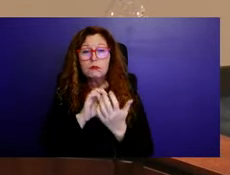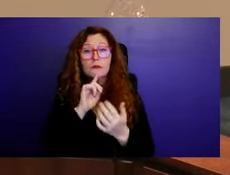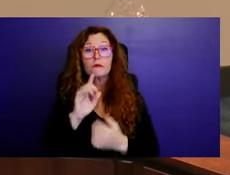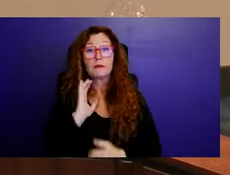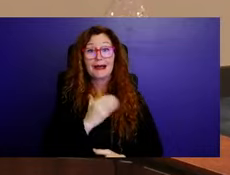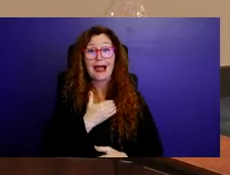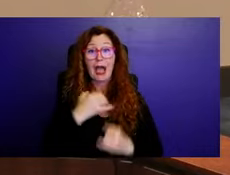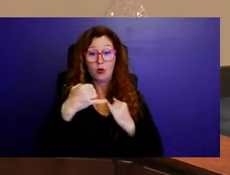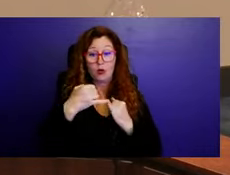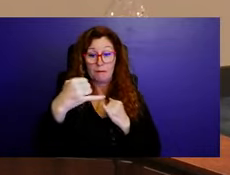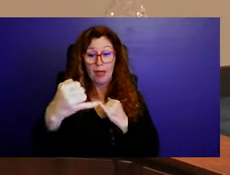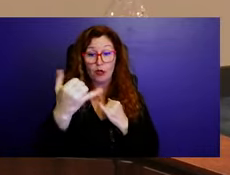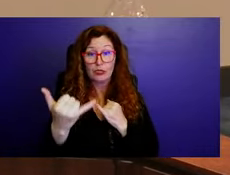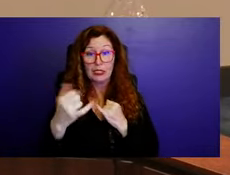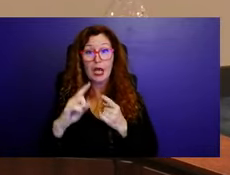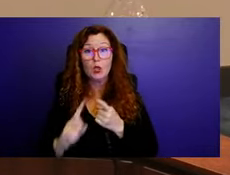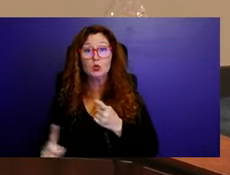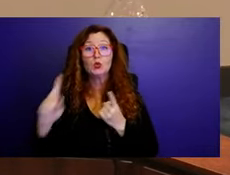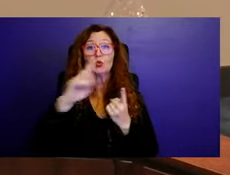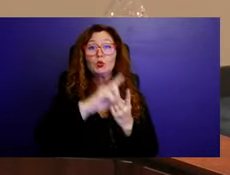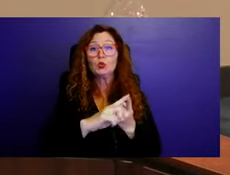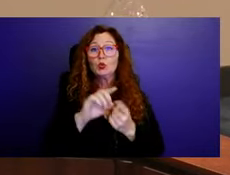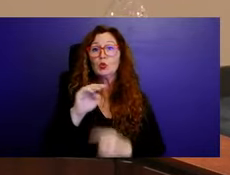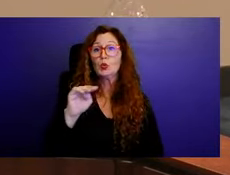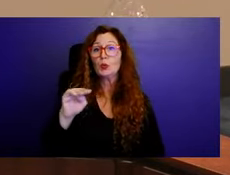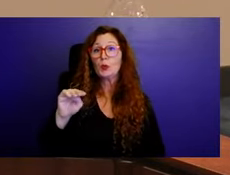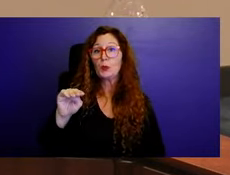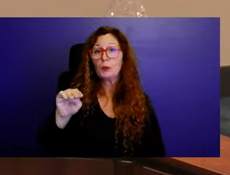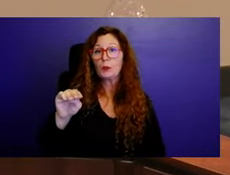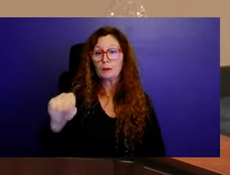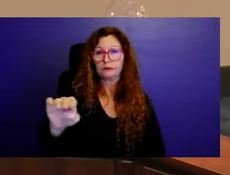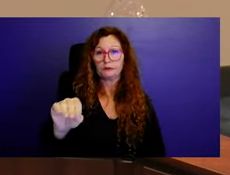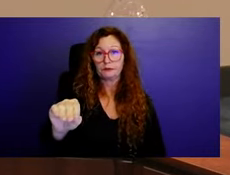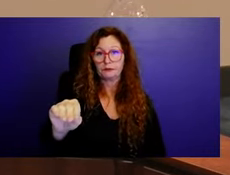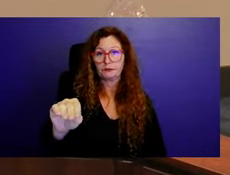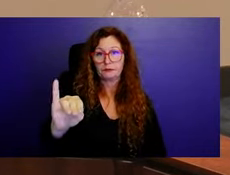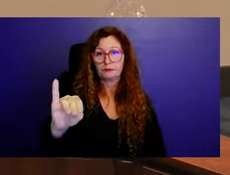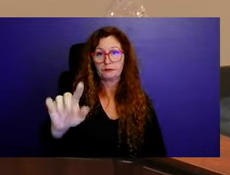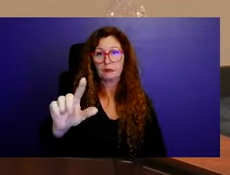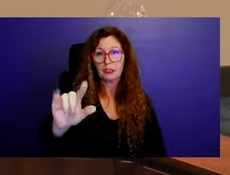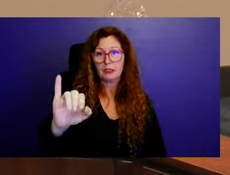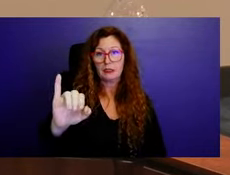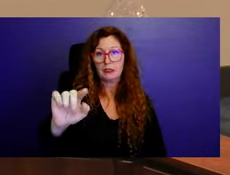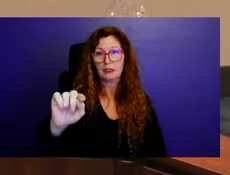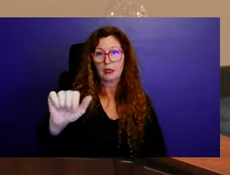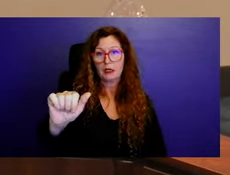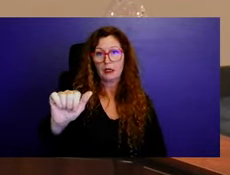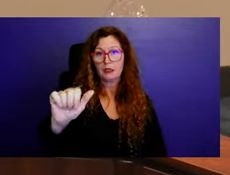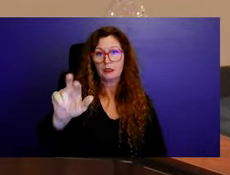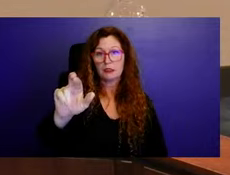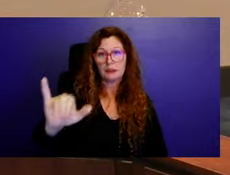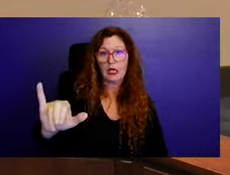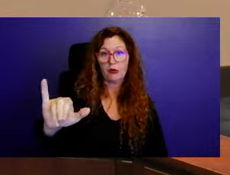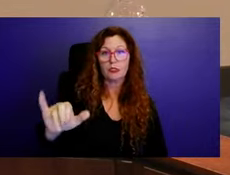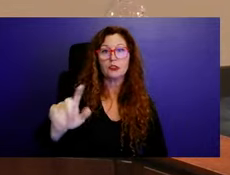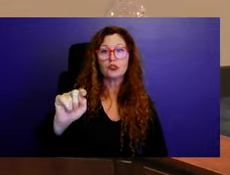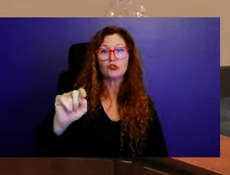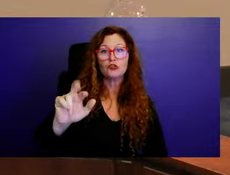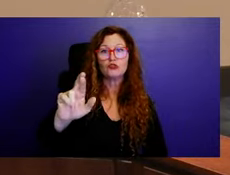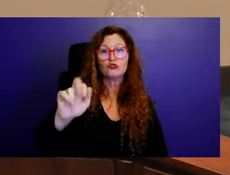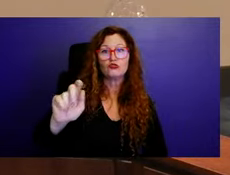all of military trail is largely commercial. Um, and it actually goes to the canal that's just west of that, which I